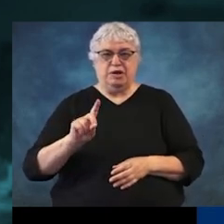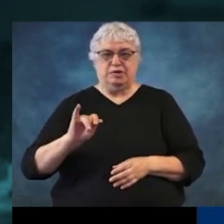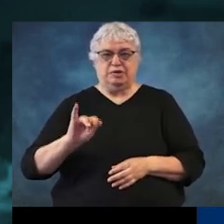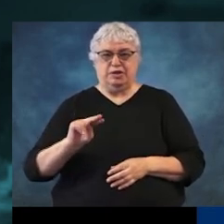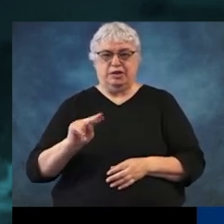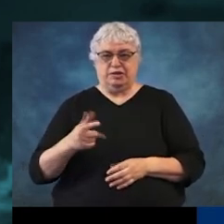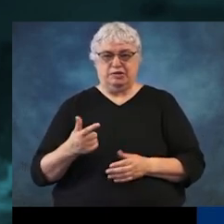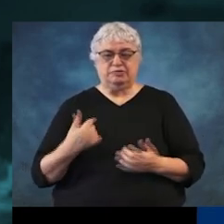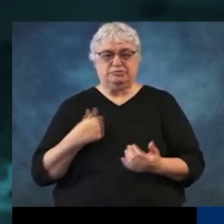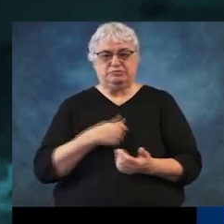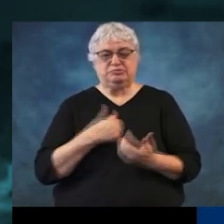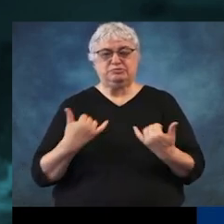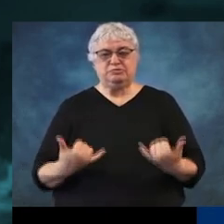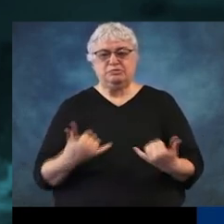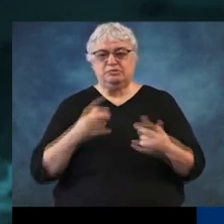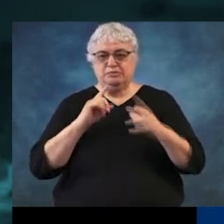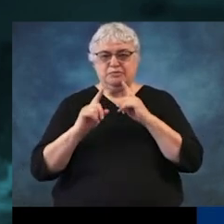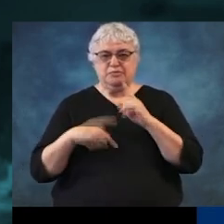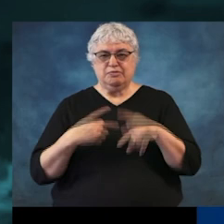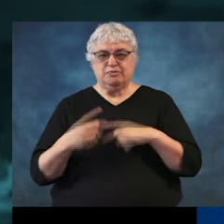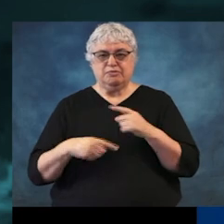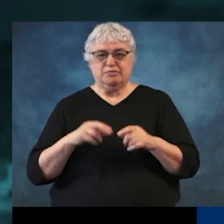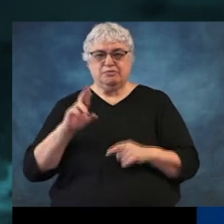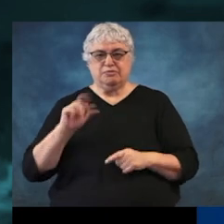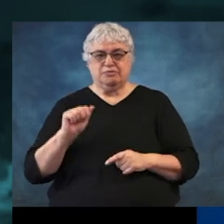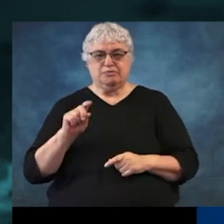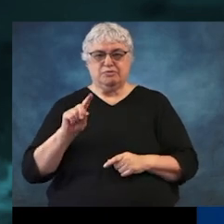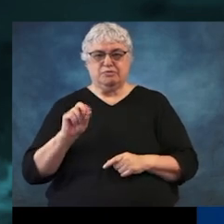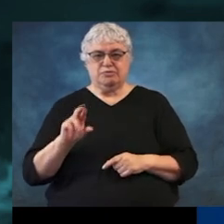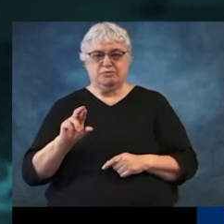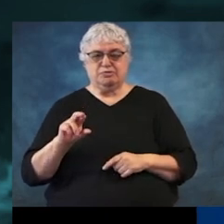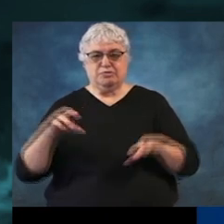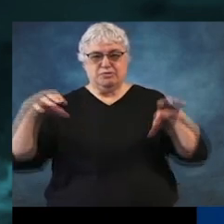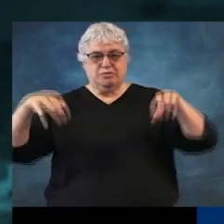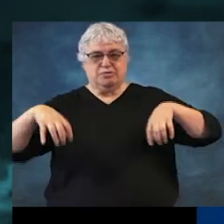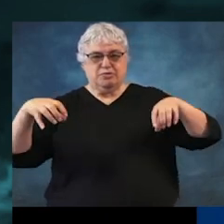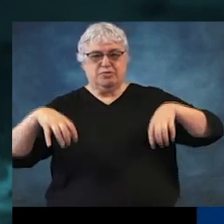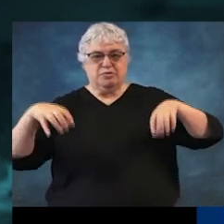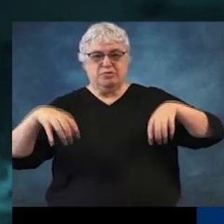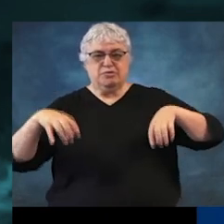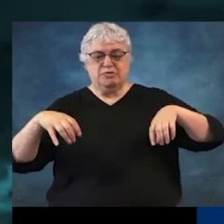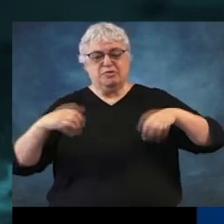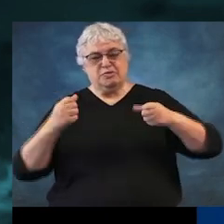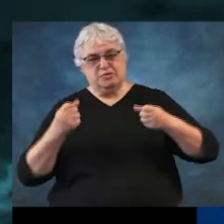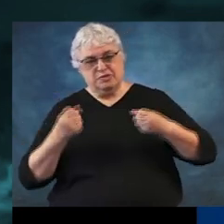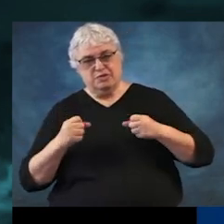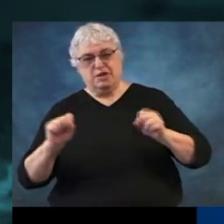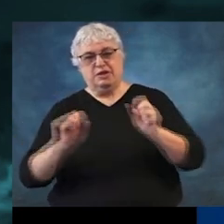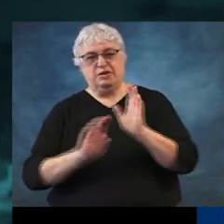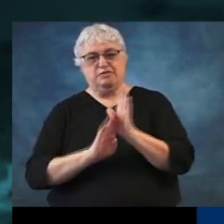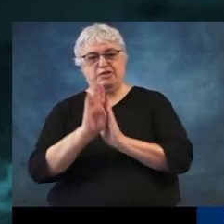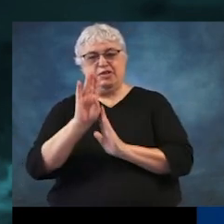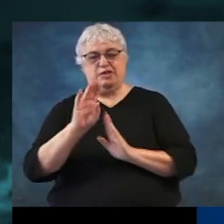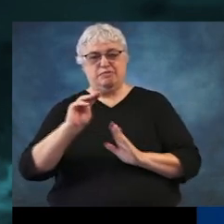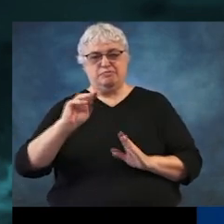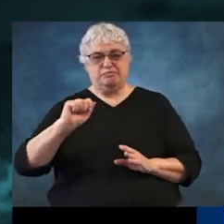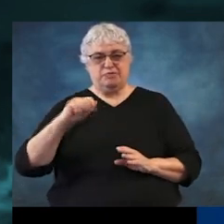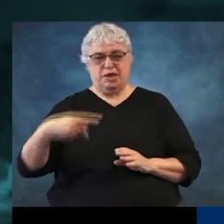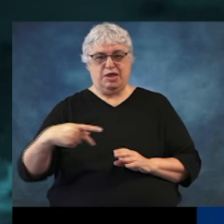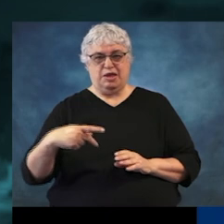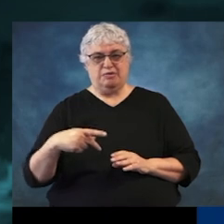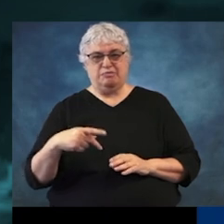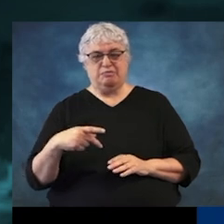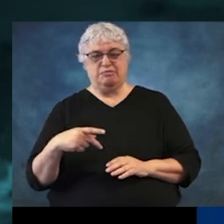on something right now of using radar rainfall rates to try to develop a mapping tool